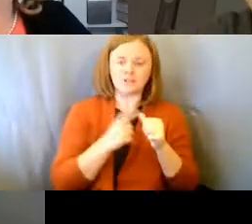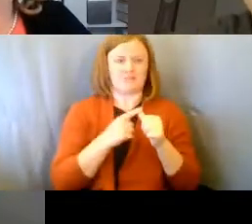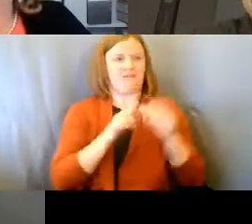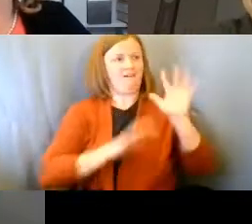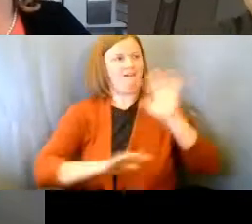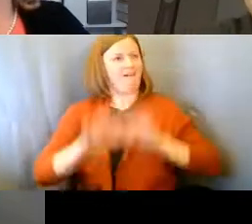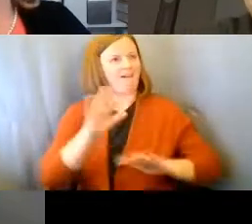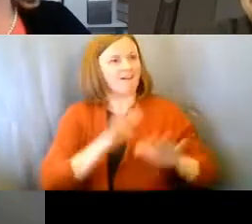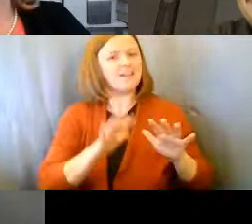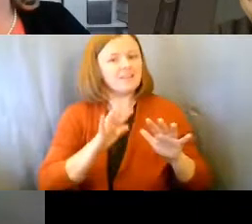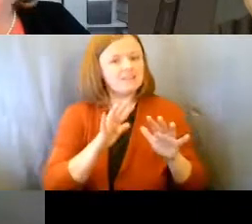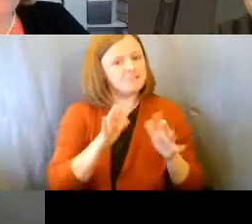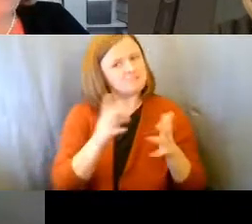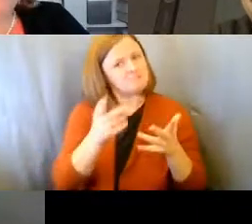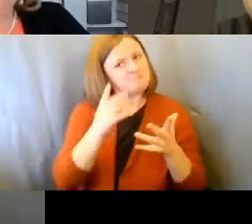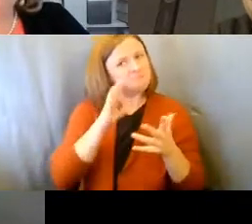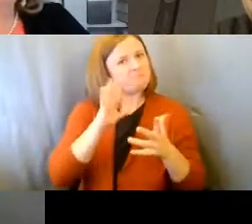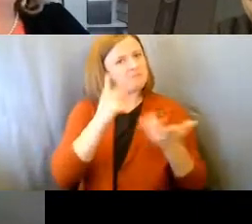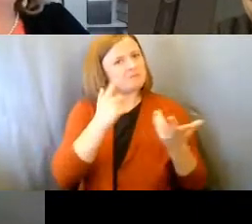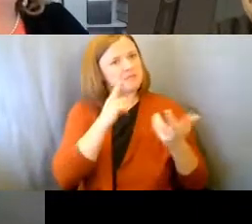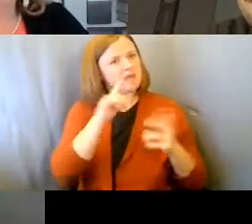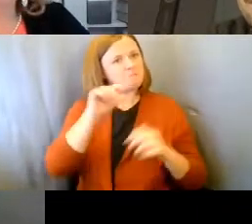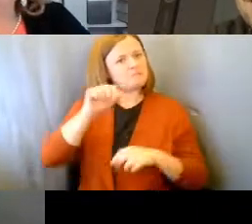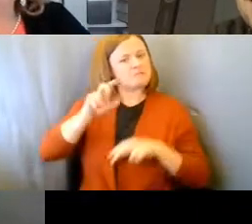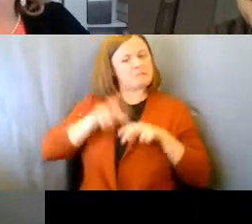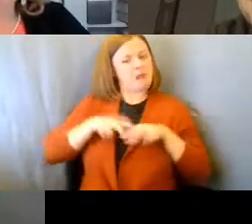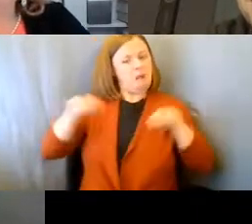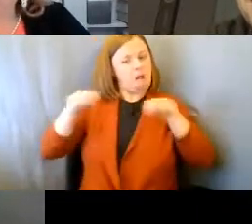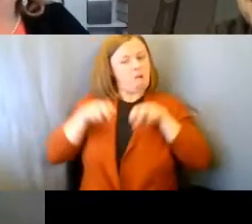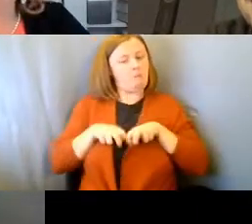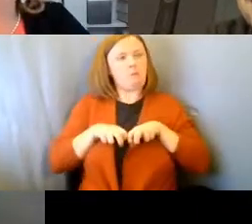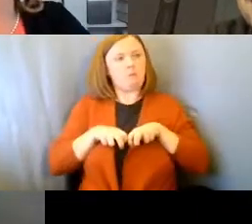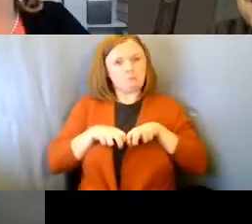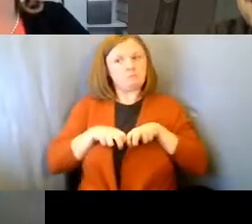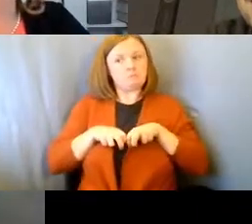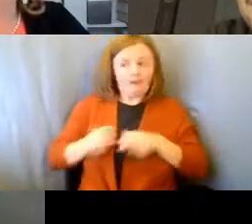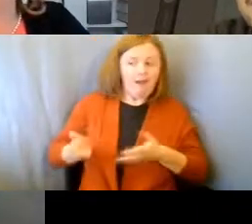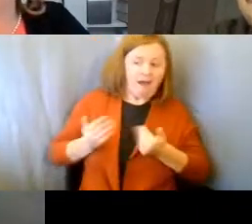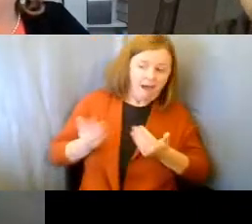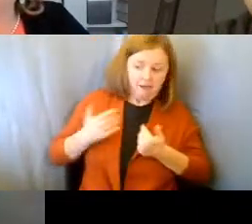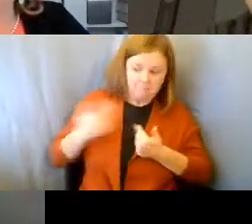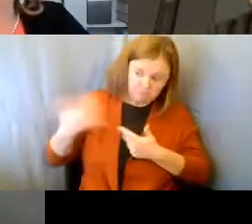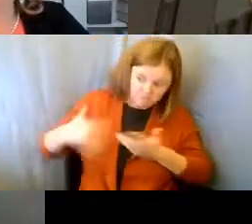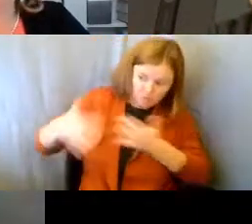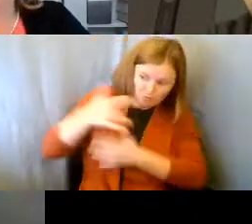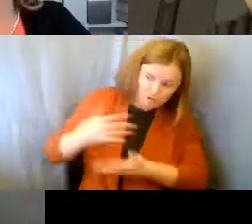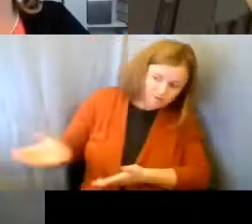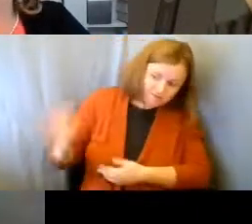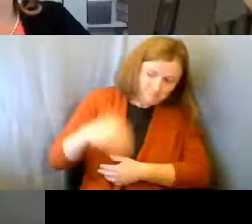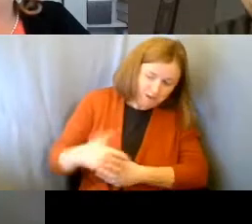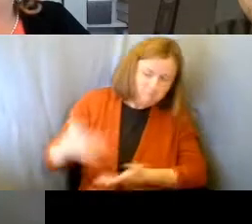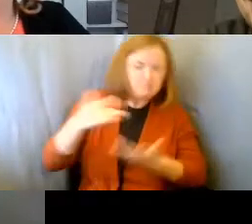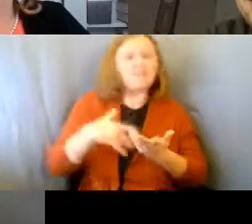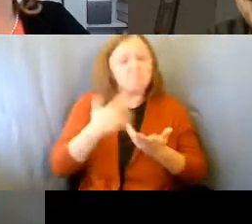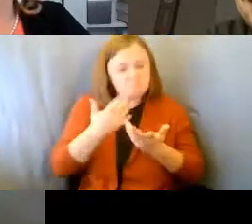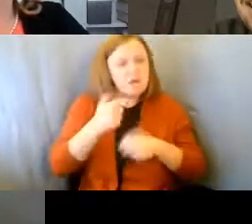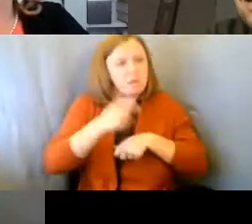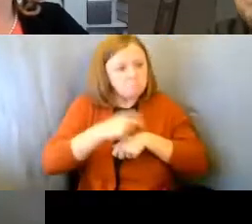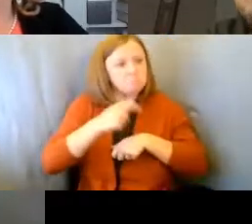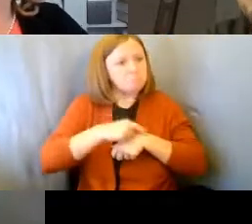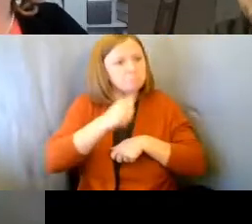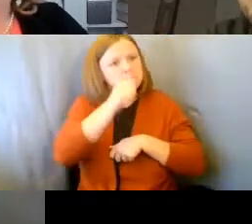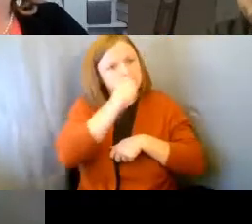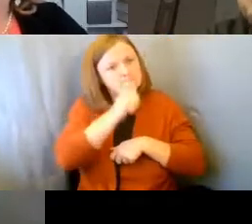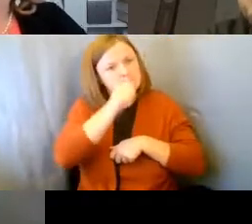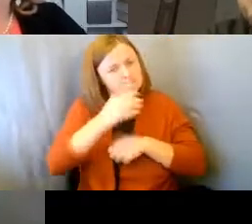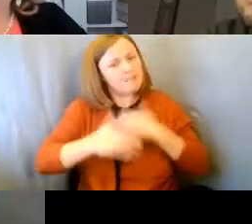you know, he, they kind of sat in the back and she was really working to try to get him to socialize and stuff. And it took a while. It was a